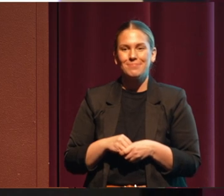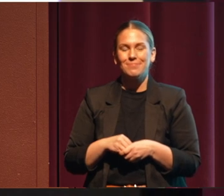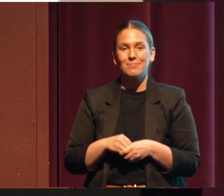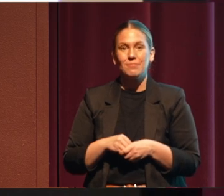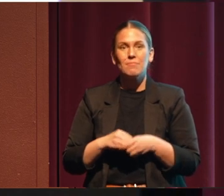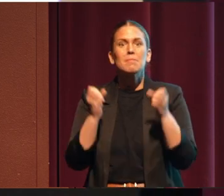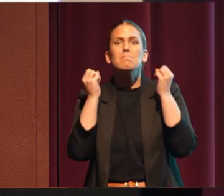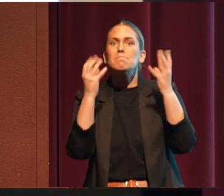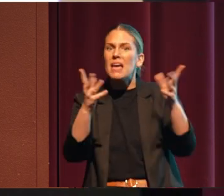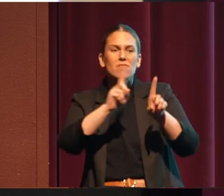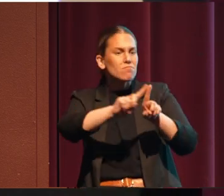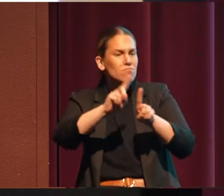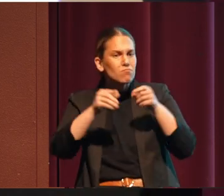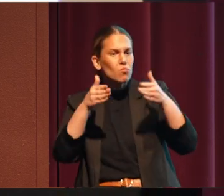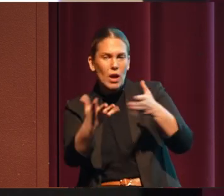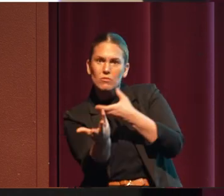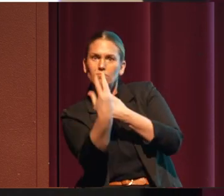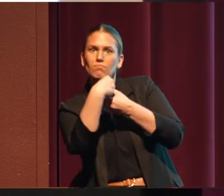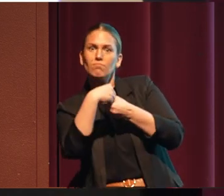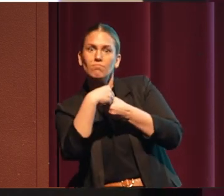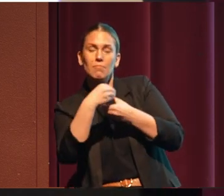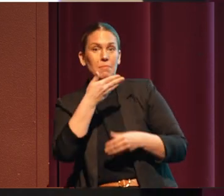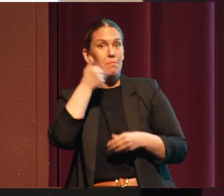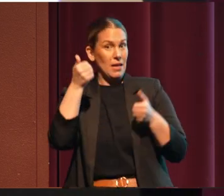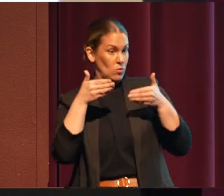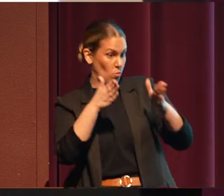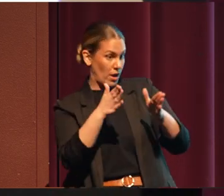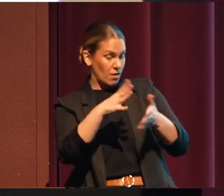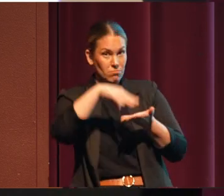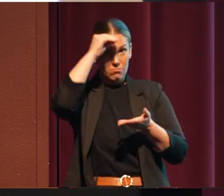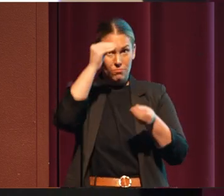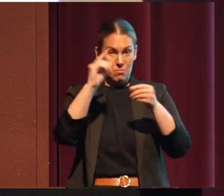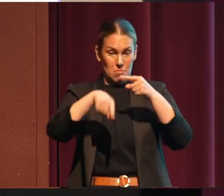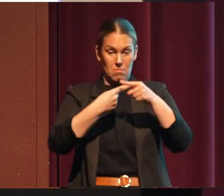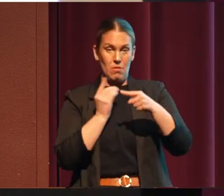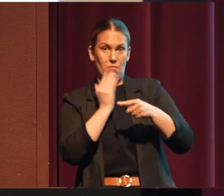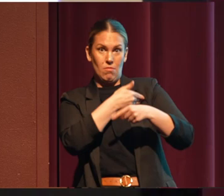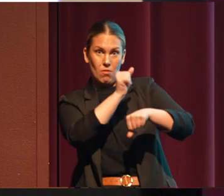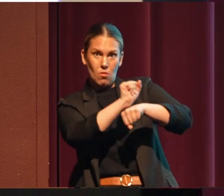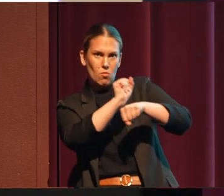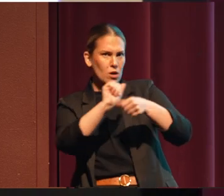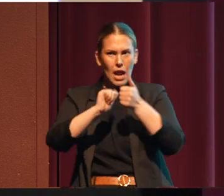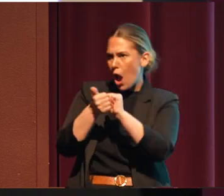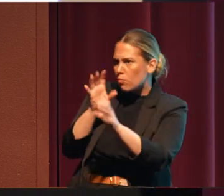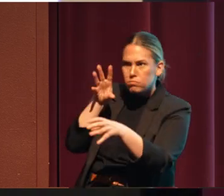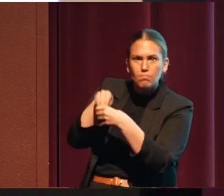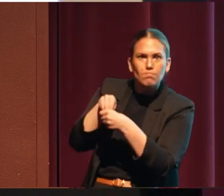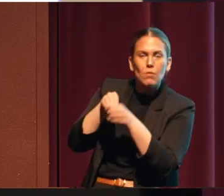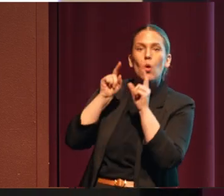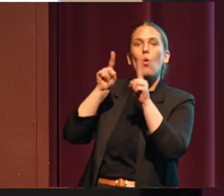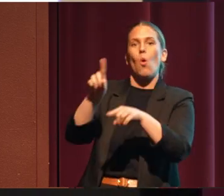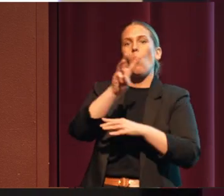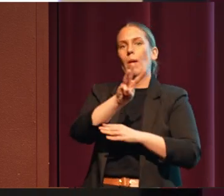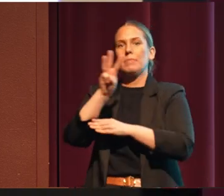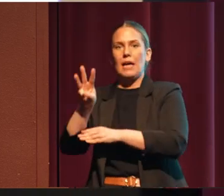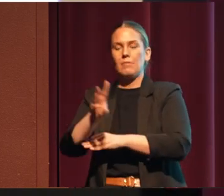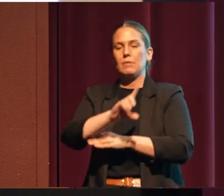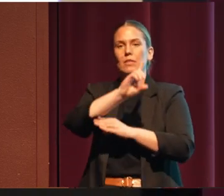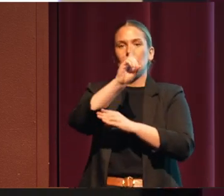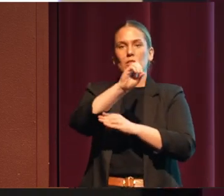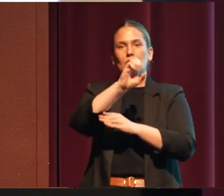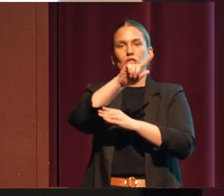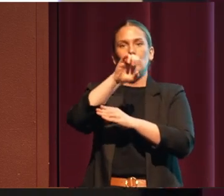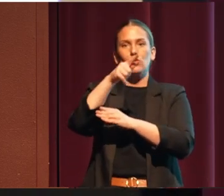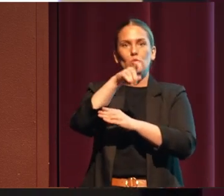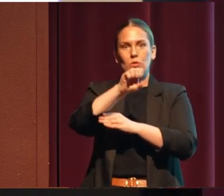Lots of ways to get involved with the land trust. The best place to learn more about the work that we're doing or how to participate is to visit our website at DeschutesLandTrust